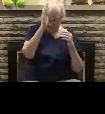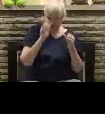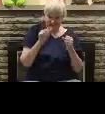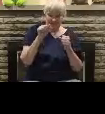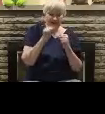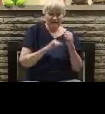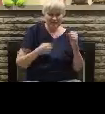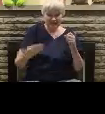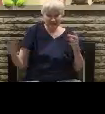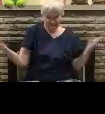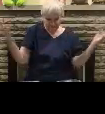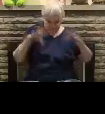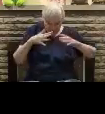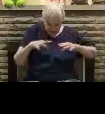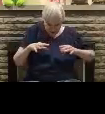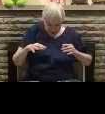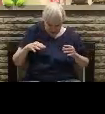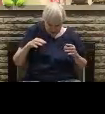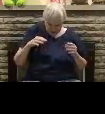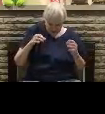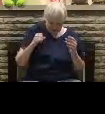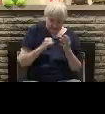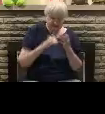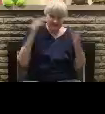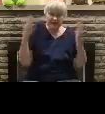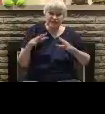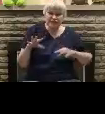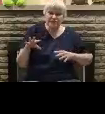are over, the political nonsense is gone.